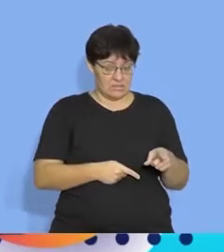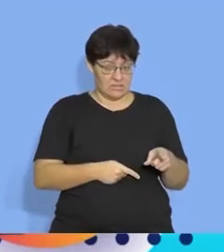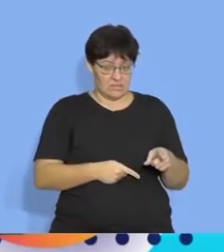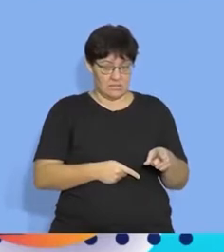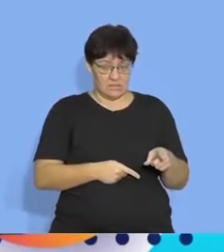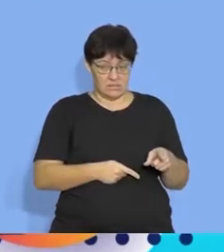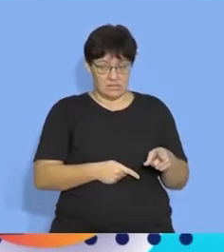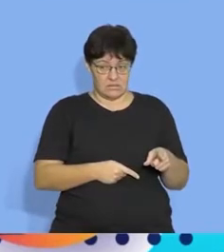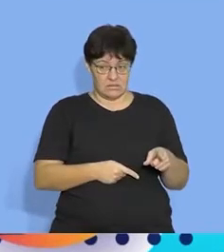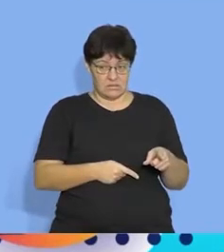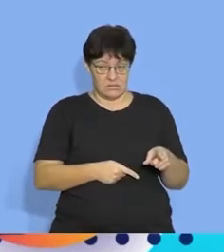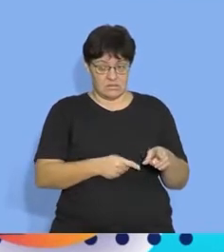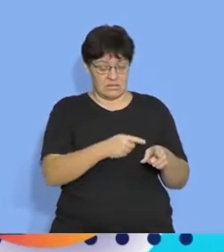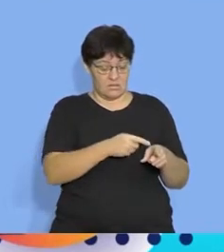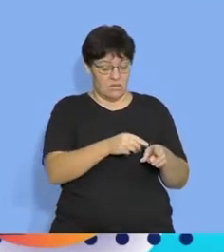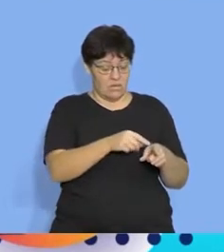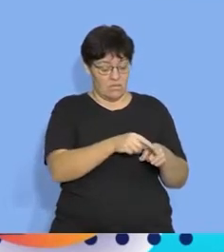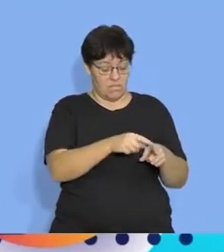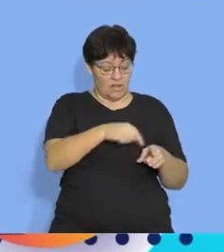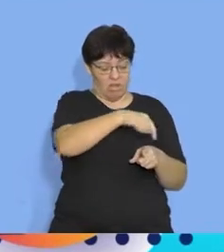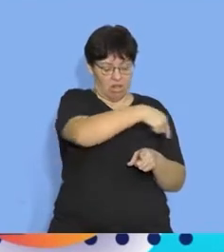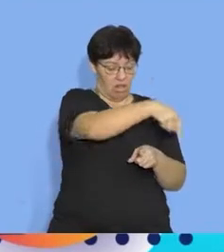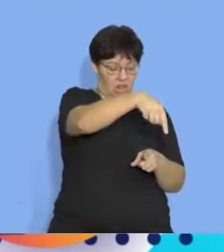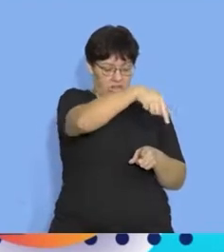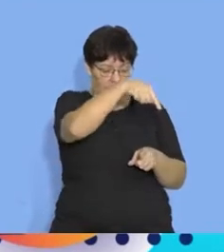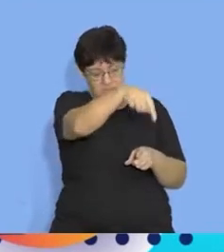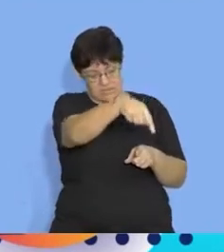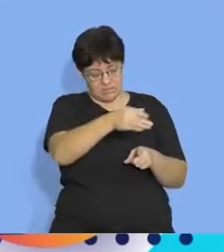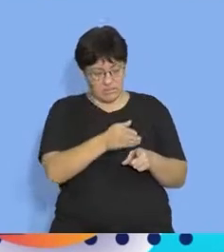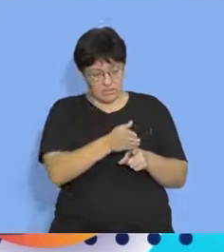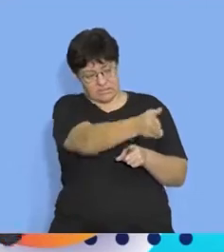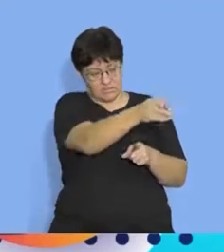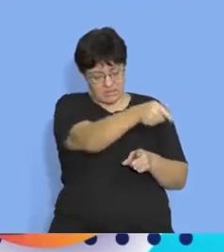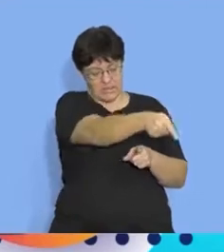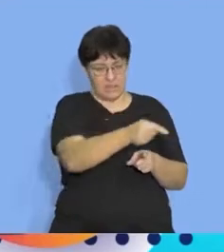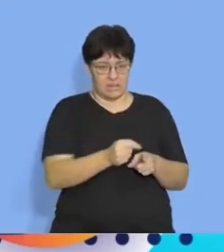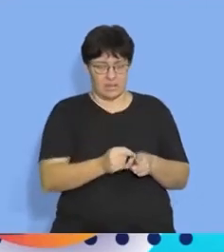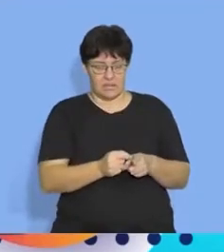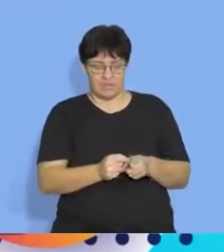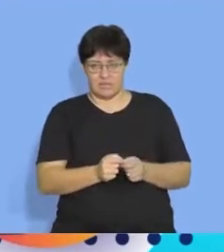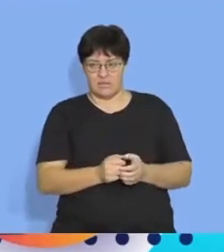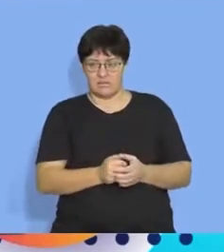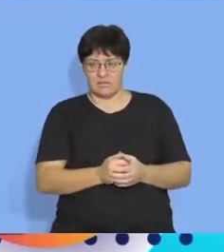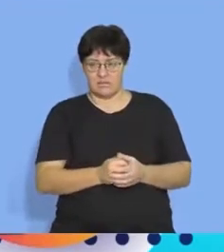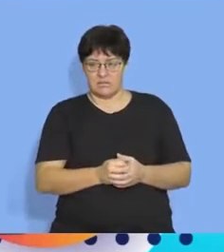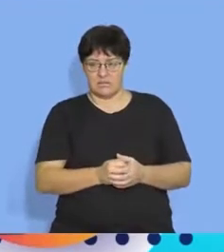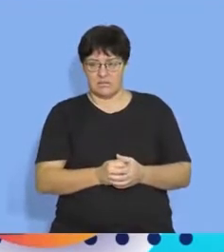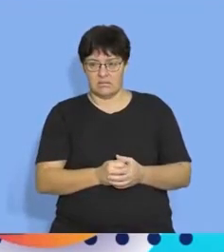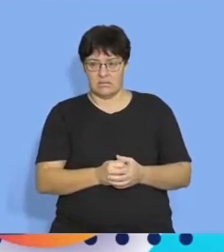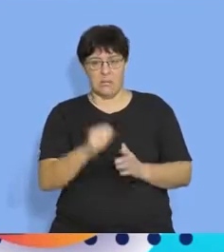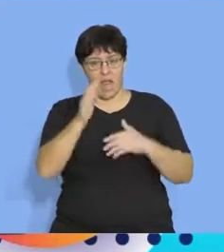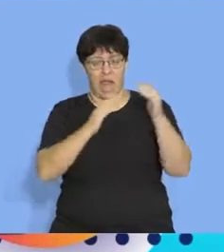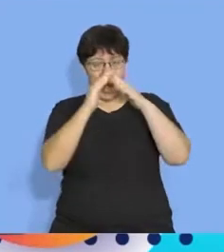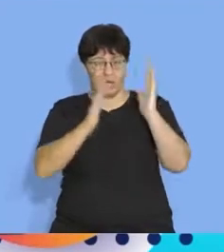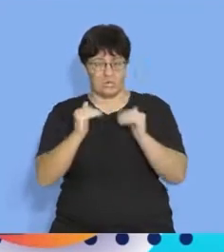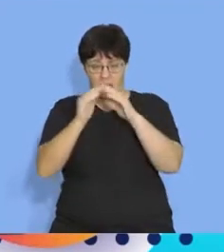go well she's actually there okay so she's walked a kilometer but if she could have jumped over all